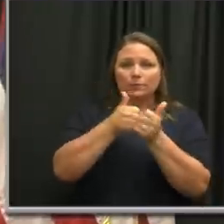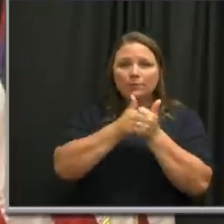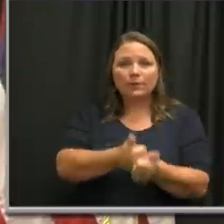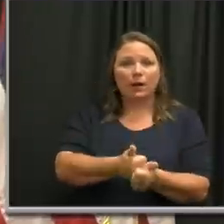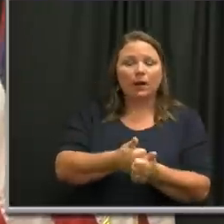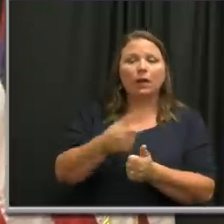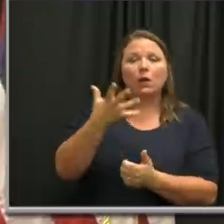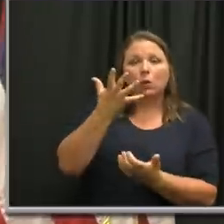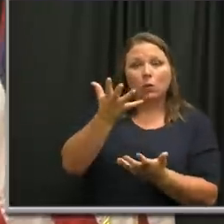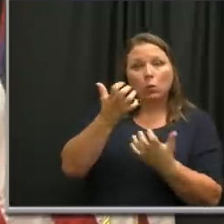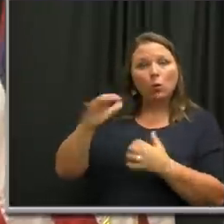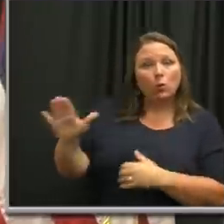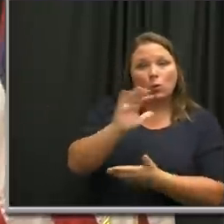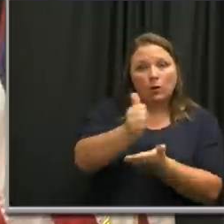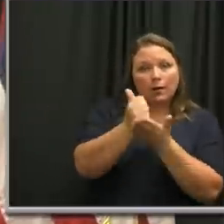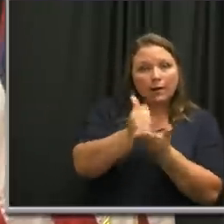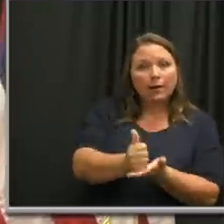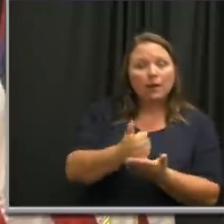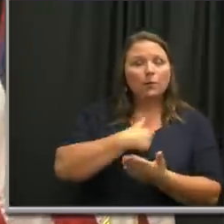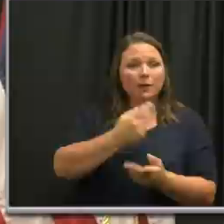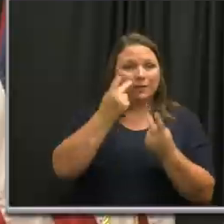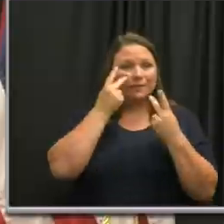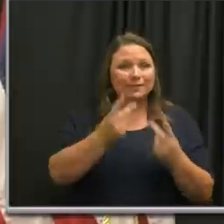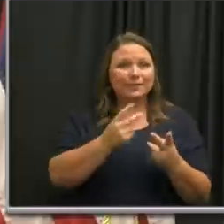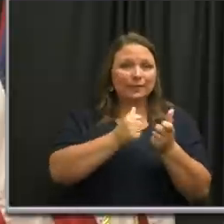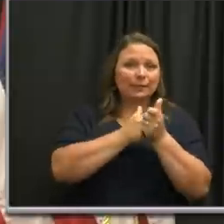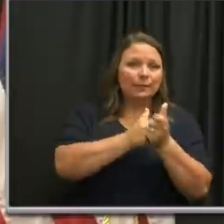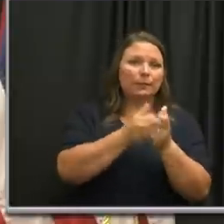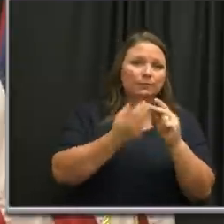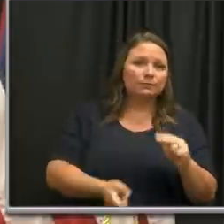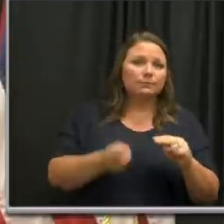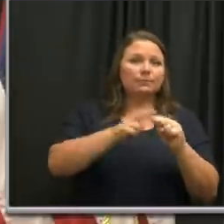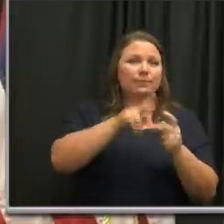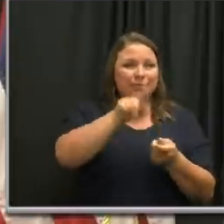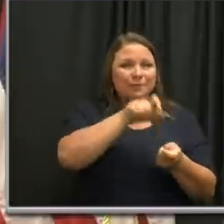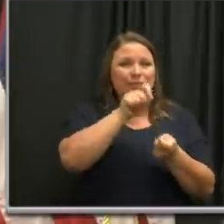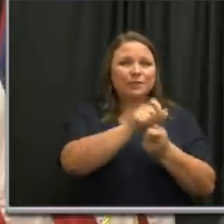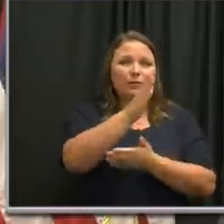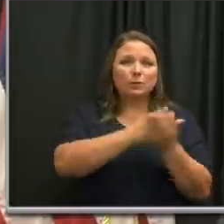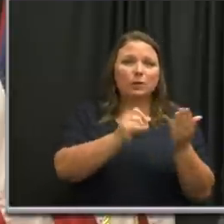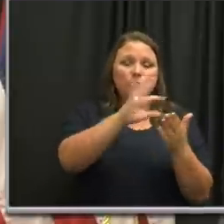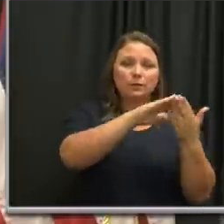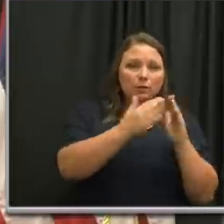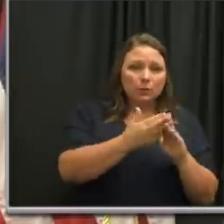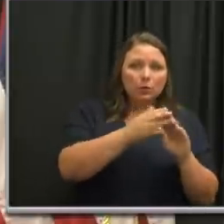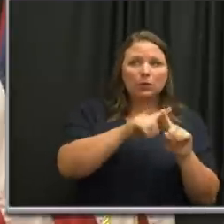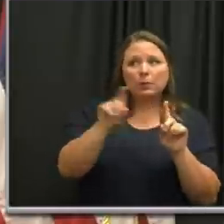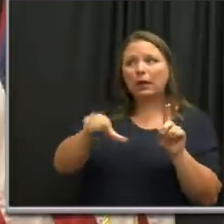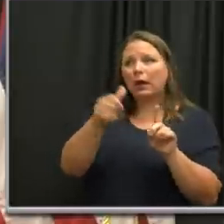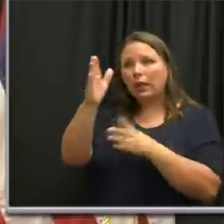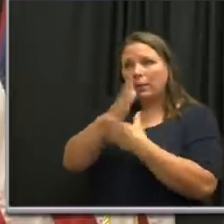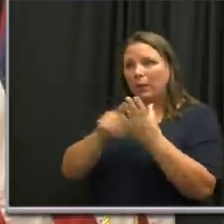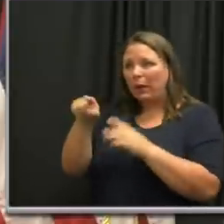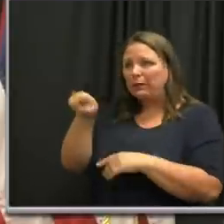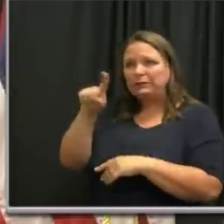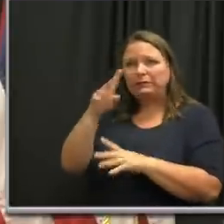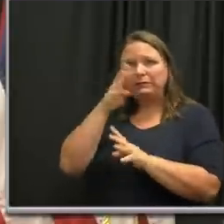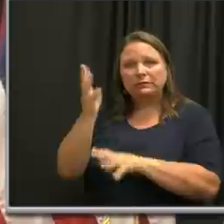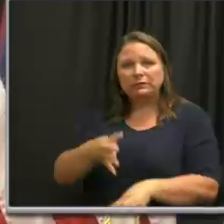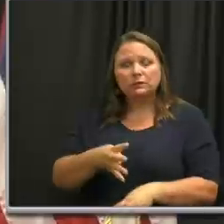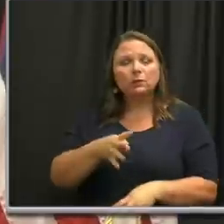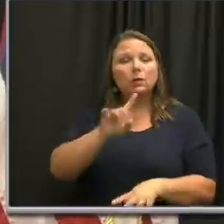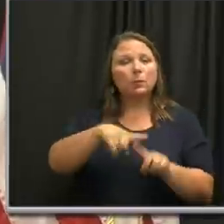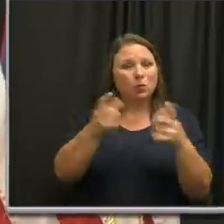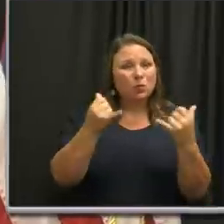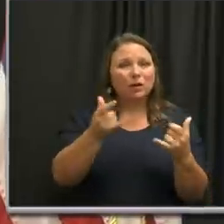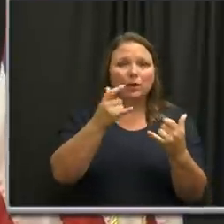help. Uh, I have seen, uh, compliance increase in certain parts of the community and not so much in others. Uh, but at this